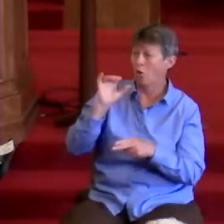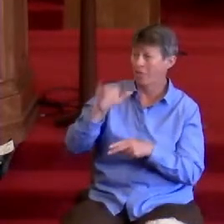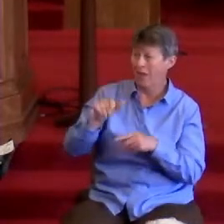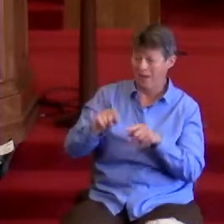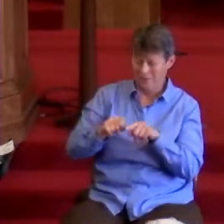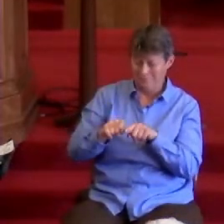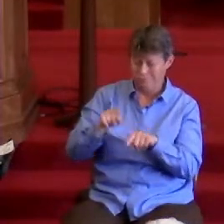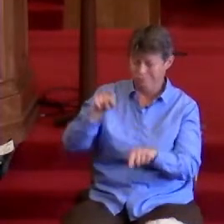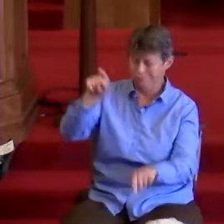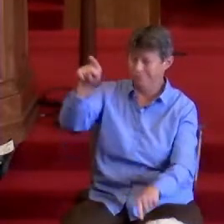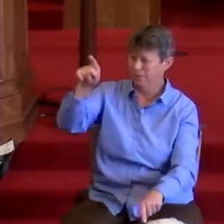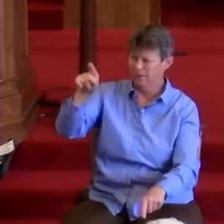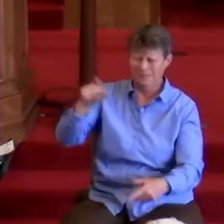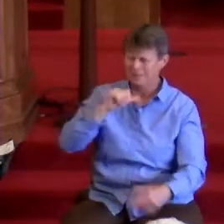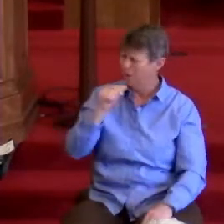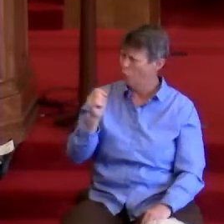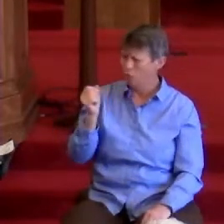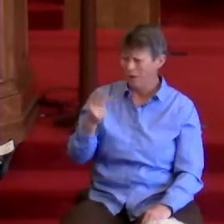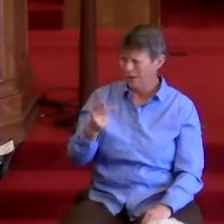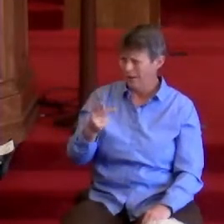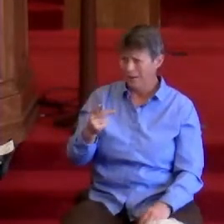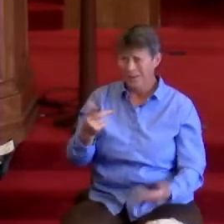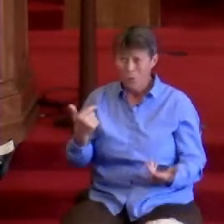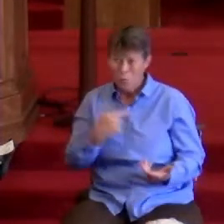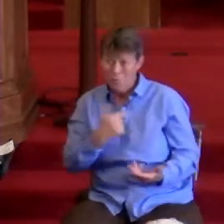smooth things over and make everything nice?